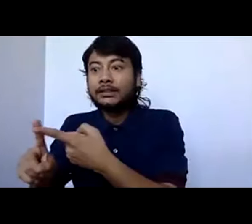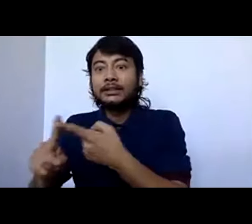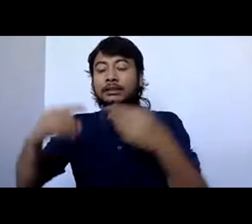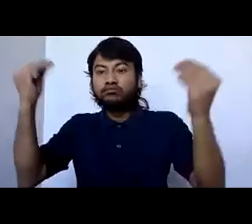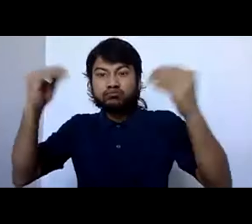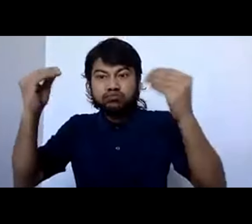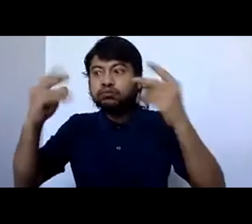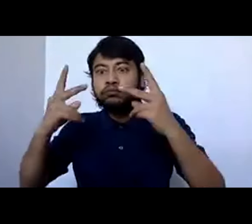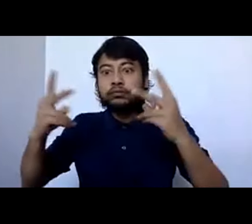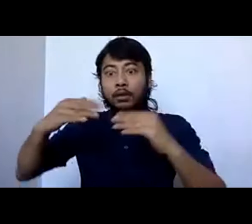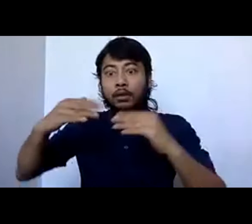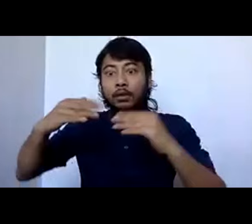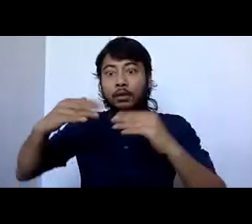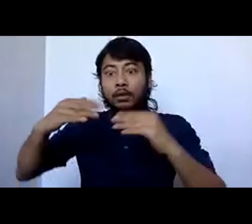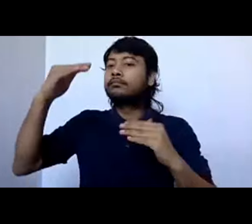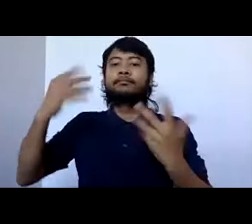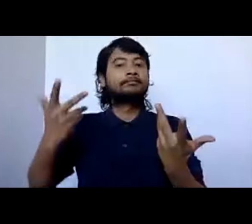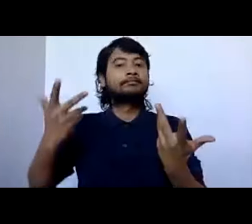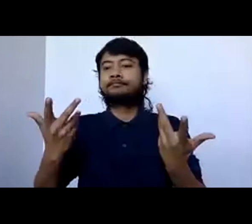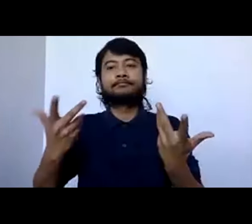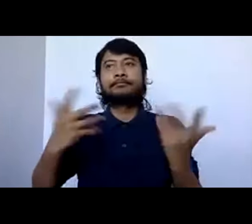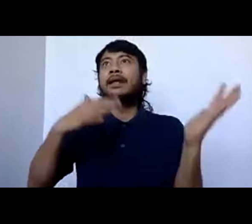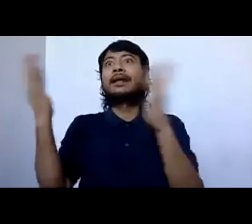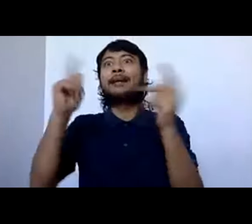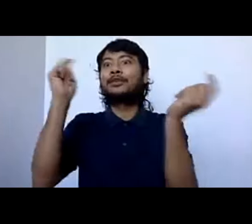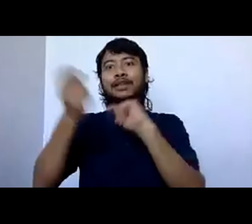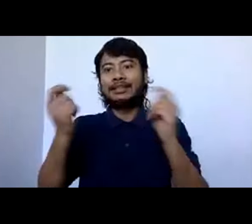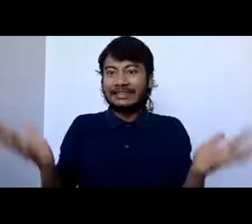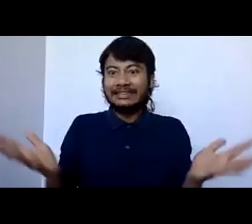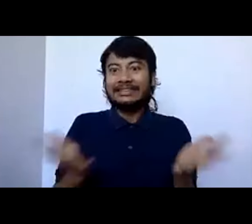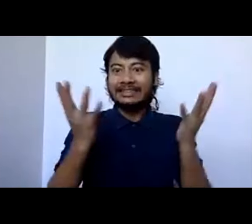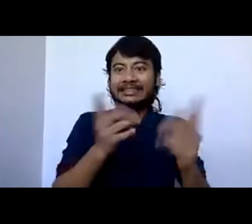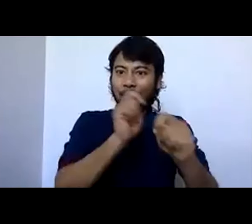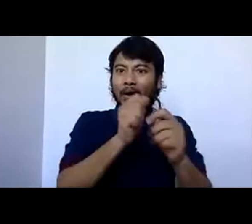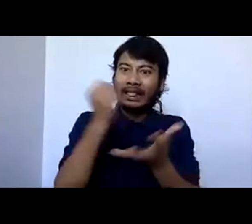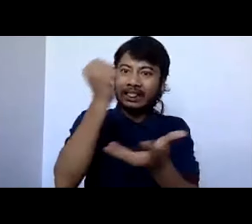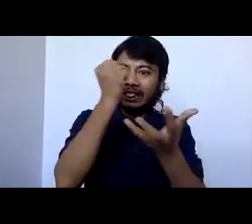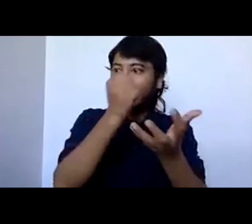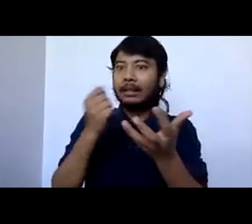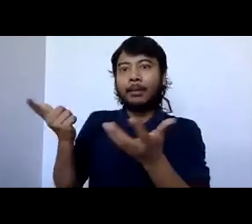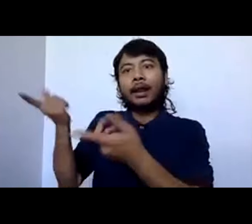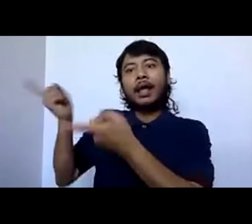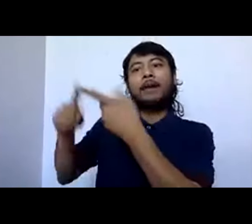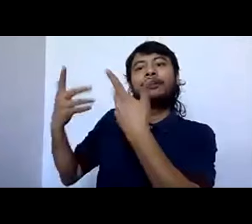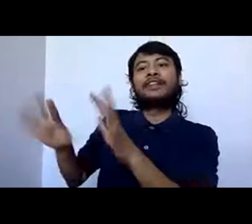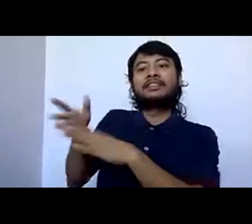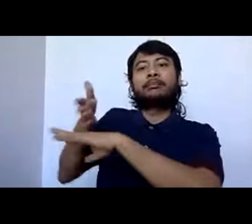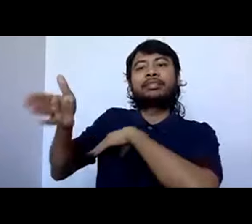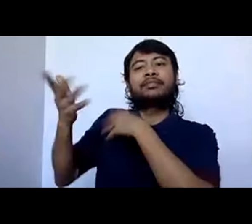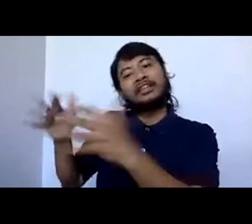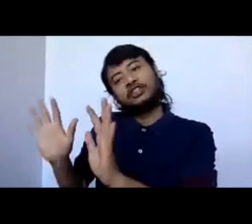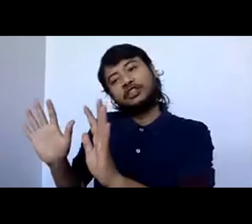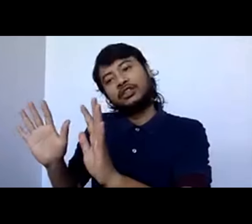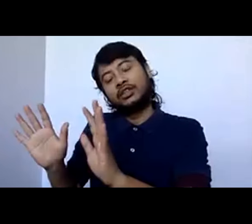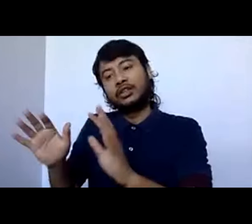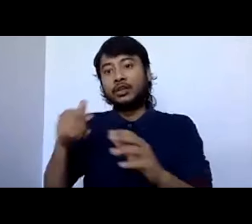despite our best planning and intention. and I guess the way I would summarize it is, you know, failing to plan is planning to fail.